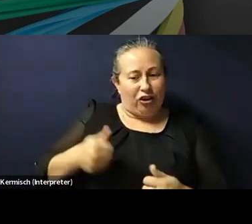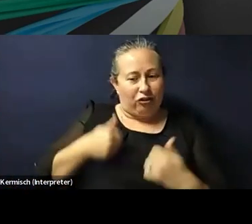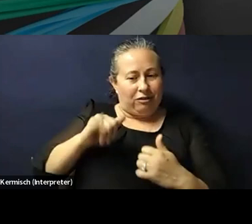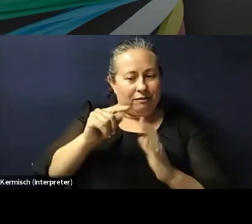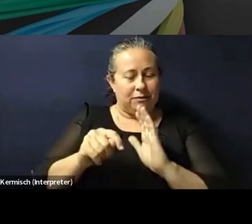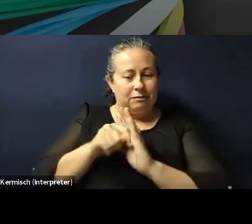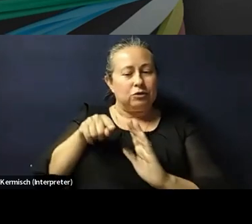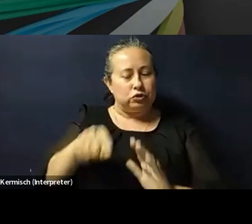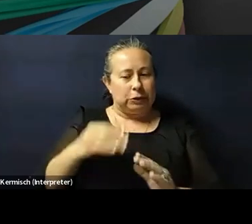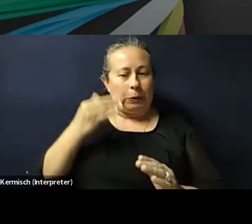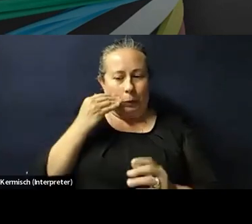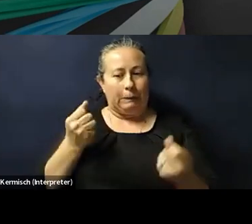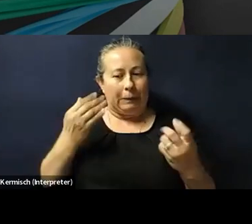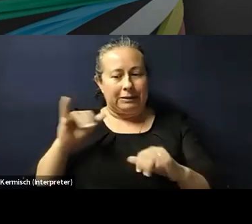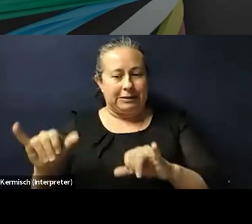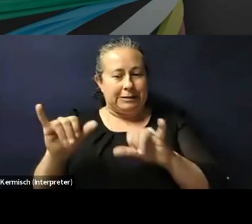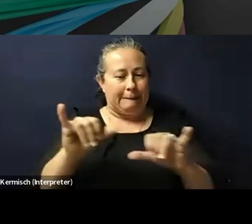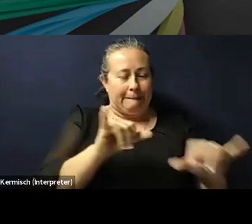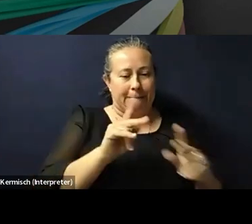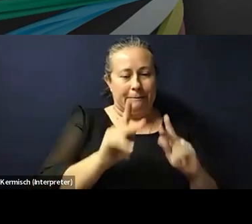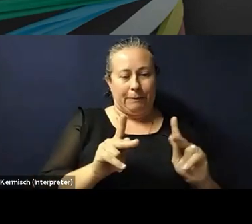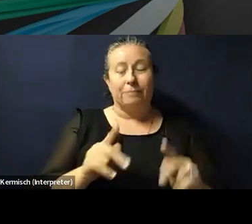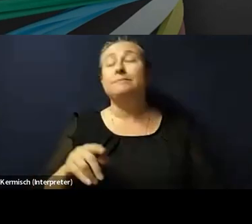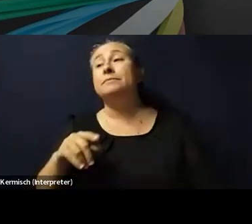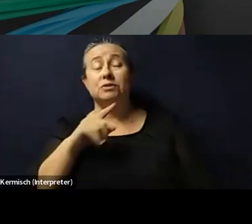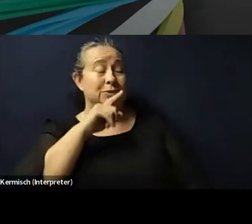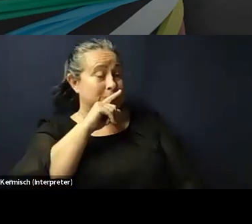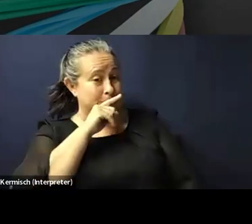it's a lot of the same people. This is true.